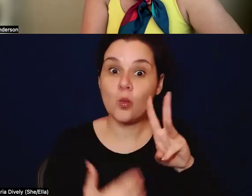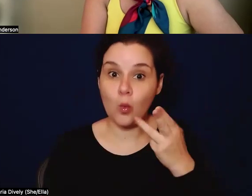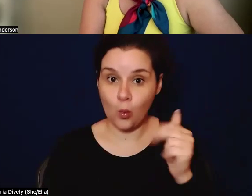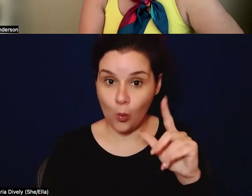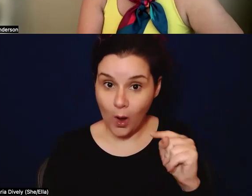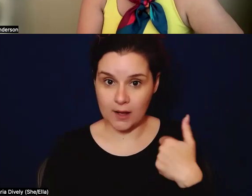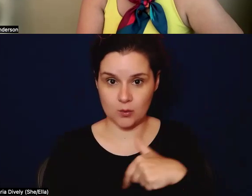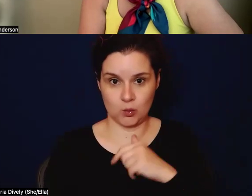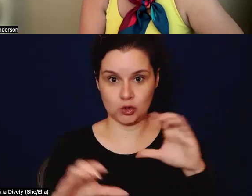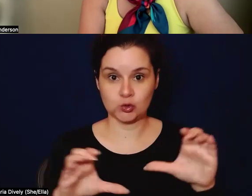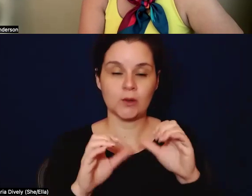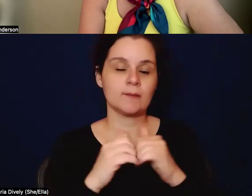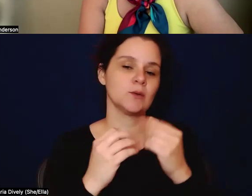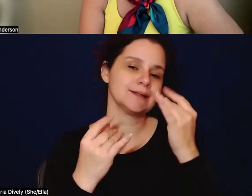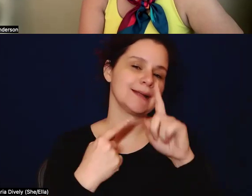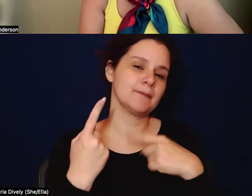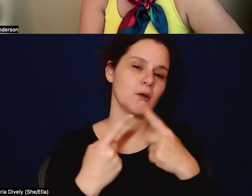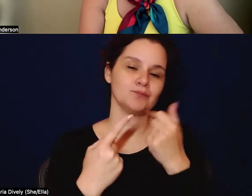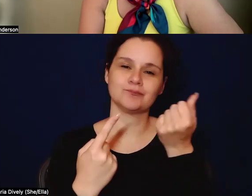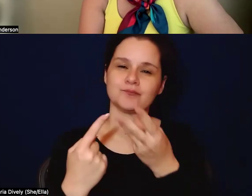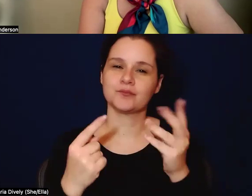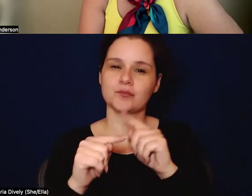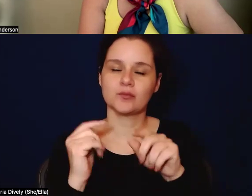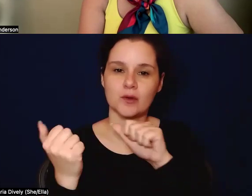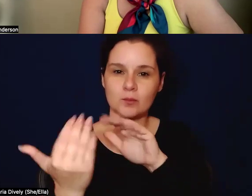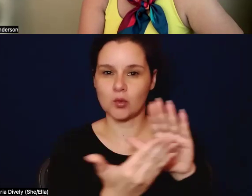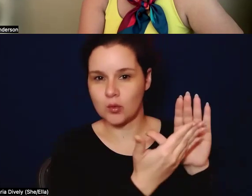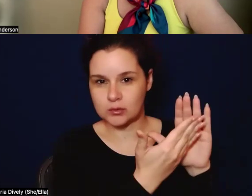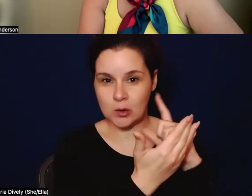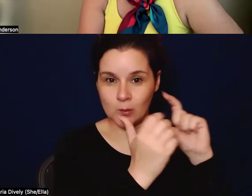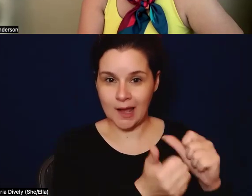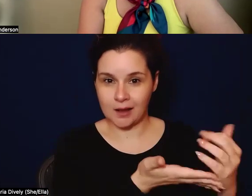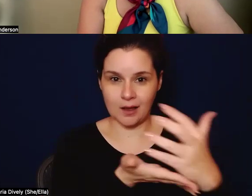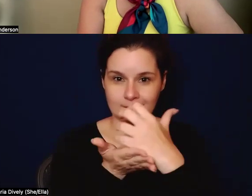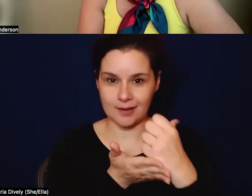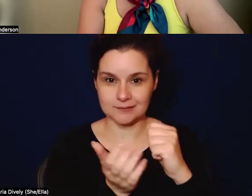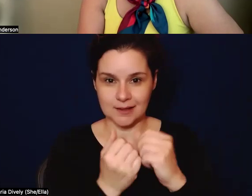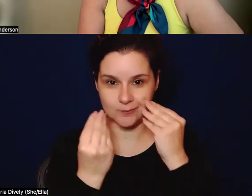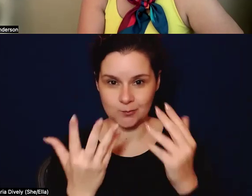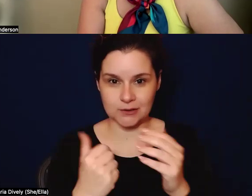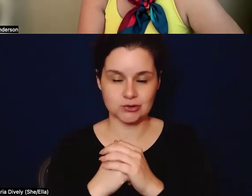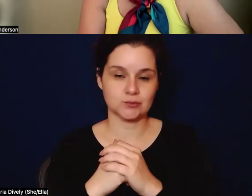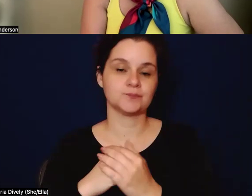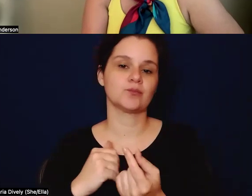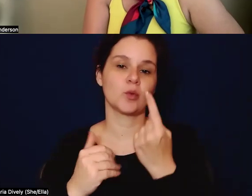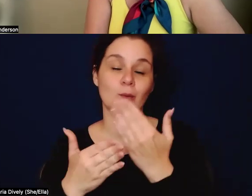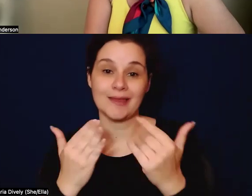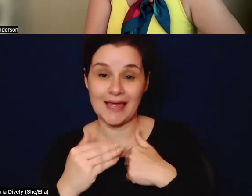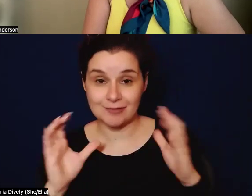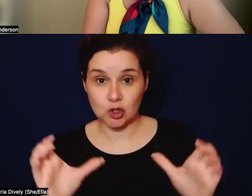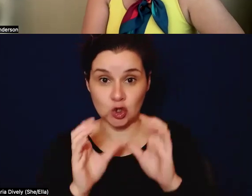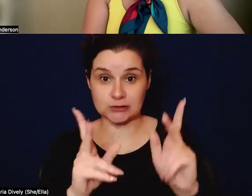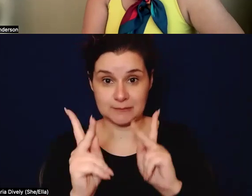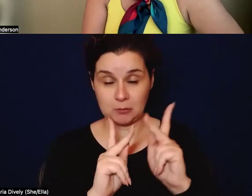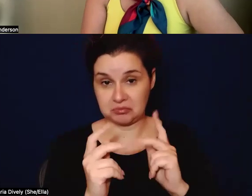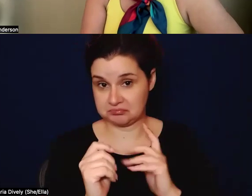and some thinking also about the, you know, a couple of different ways that we can start to collect that data. Um, one thing I've encouraged folks to do in